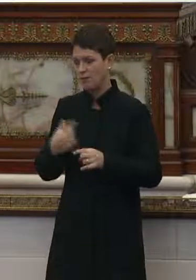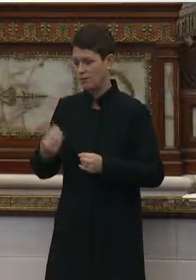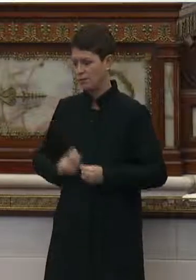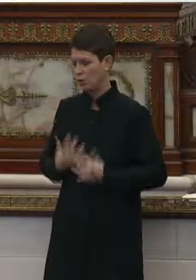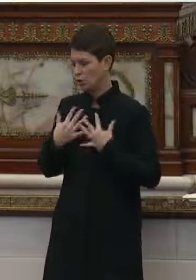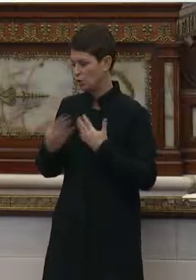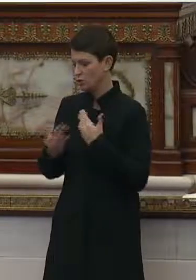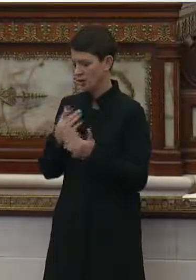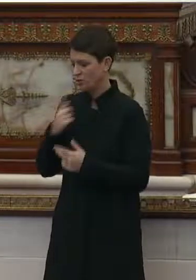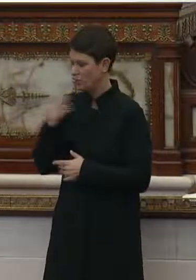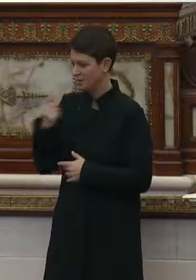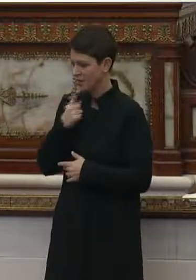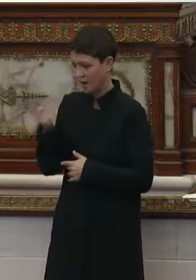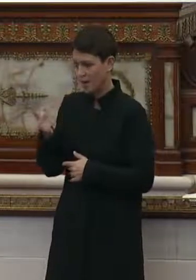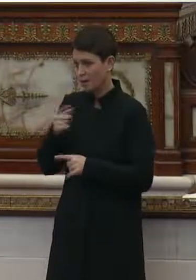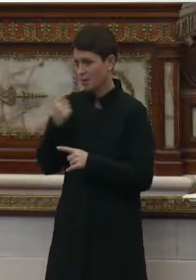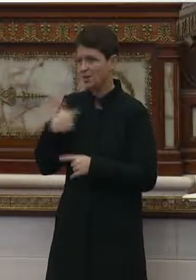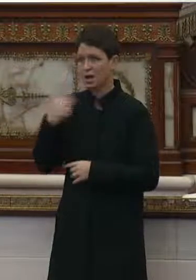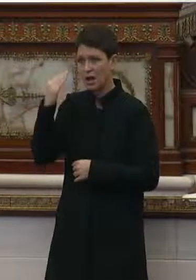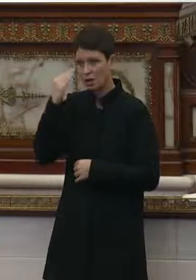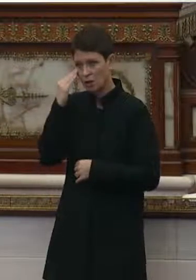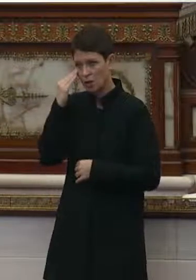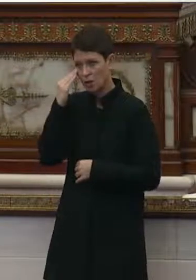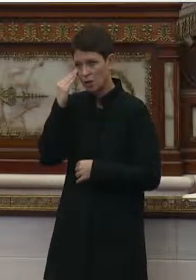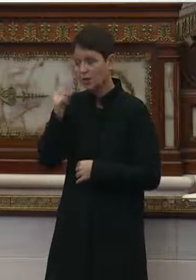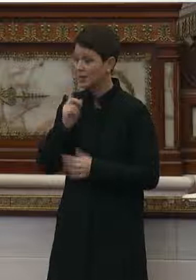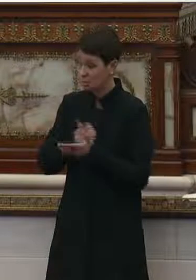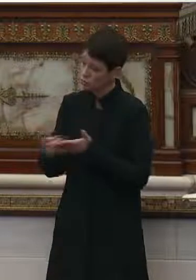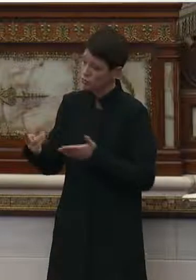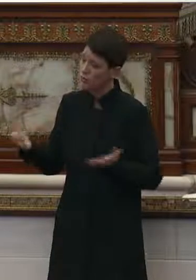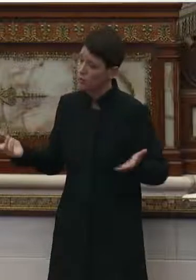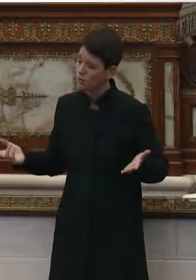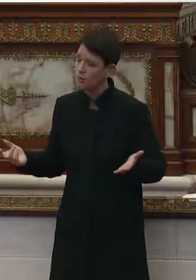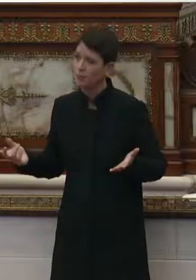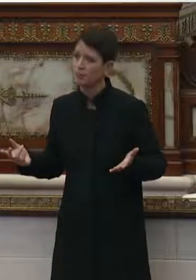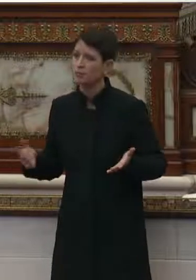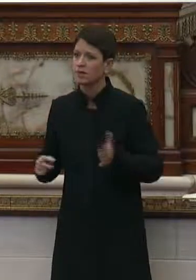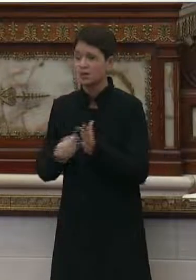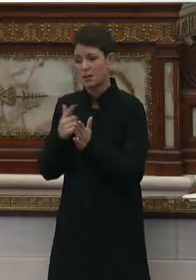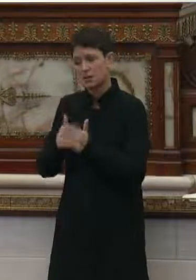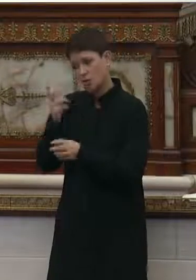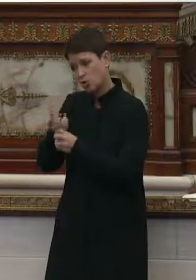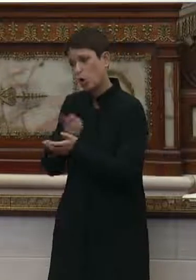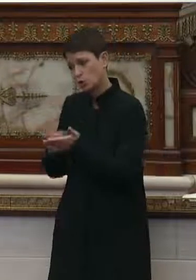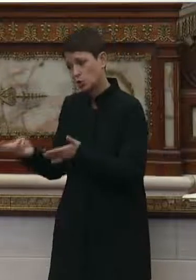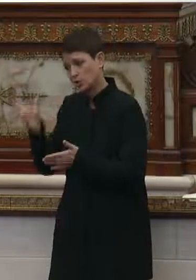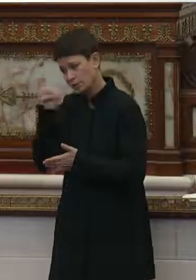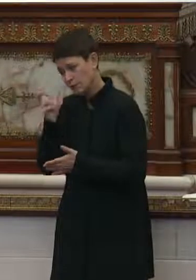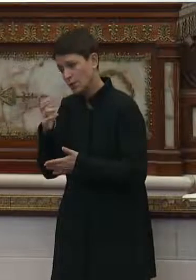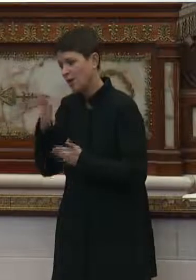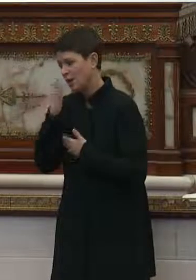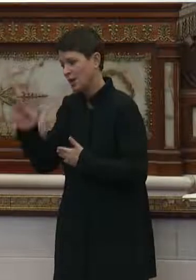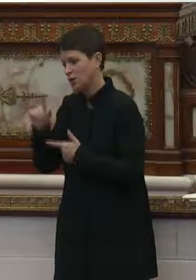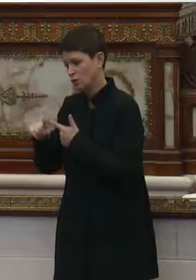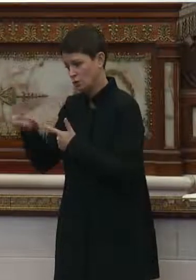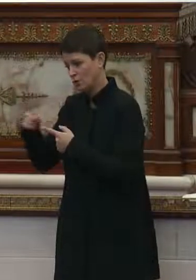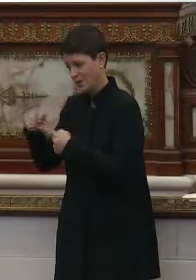you bring forward because I know it's the truth and sometimes it's the hard truth. So thank you, Madam